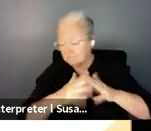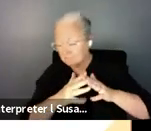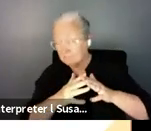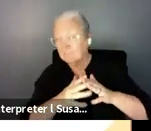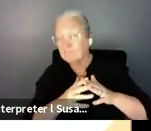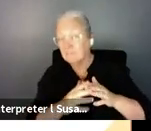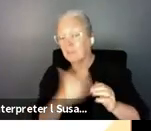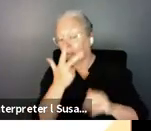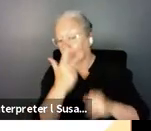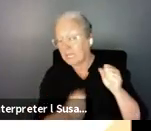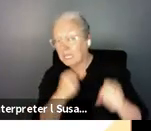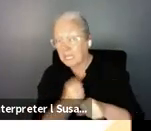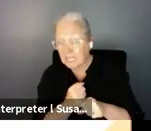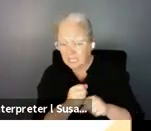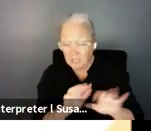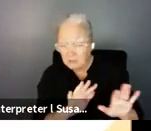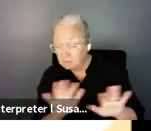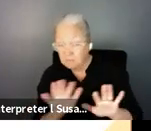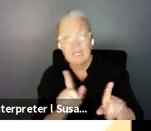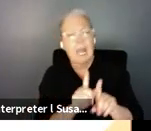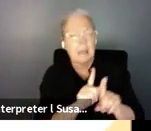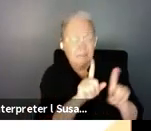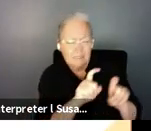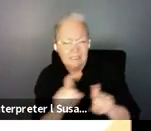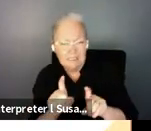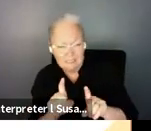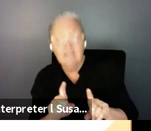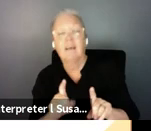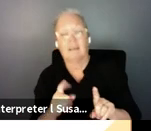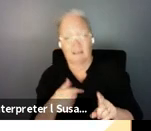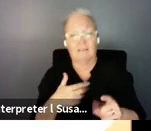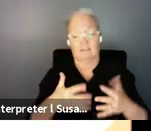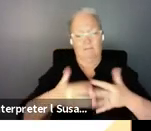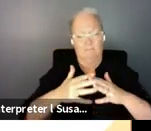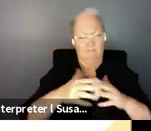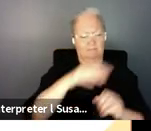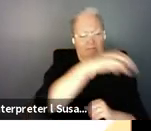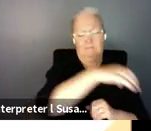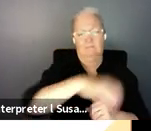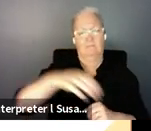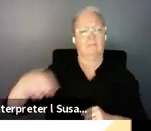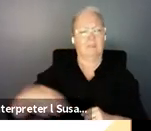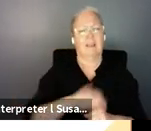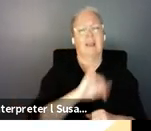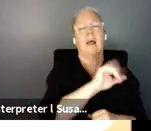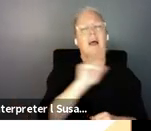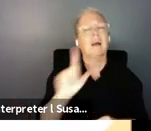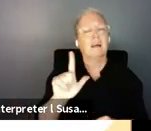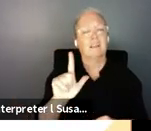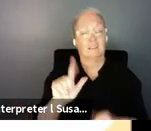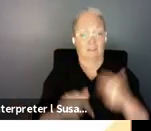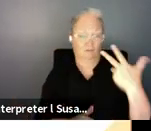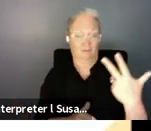projects we could set up three um il uh il is uh independent living so we could set up three